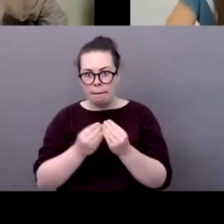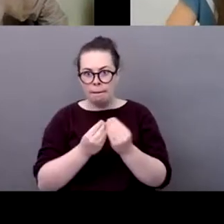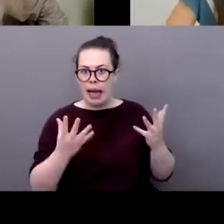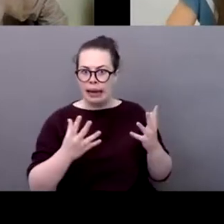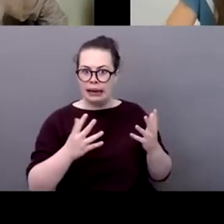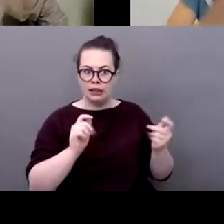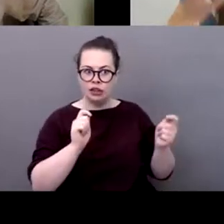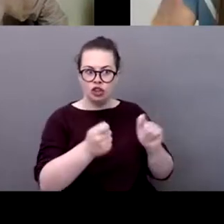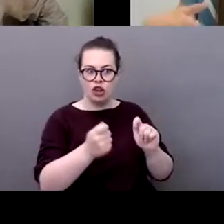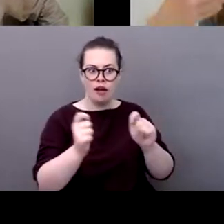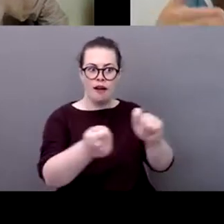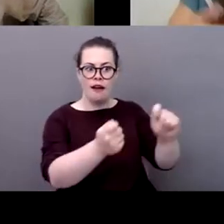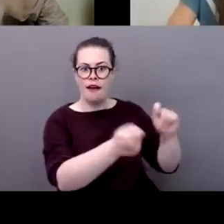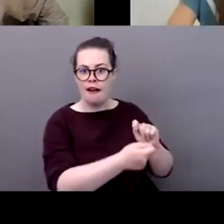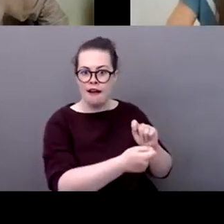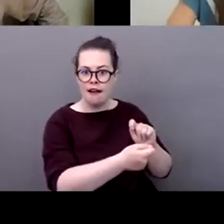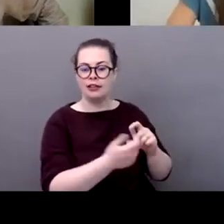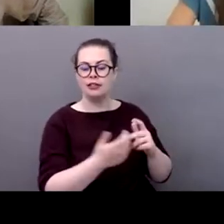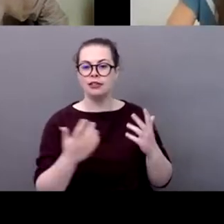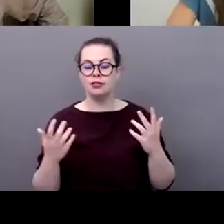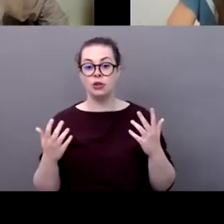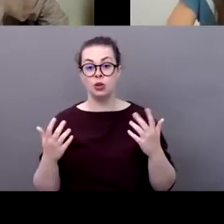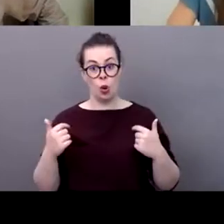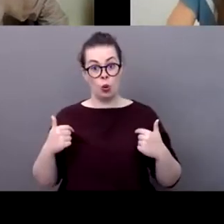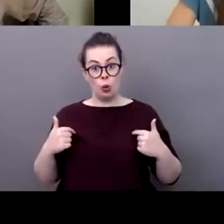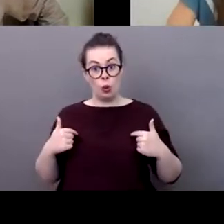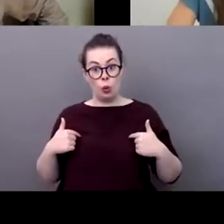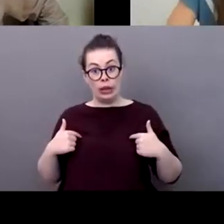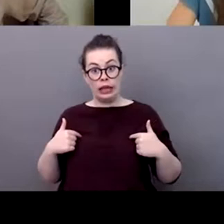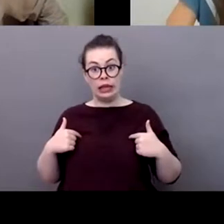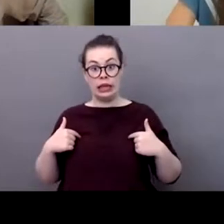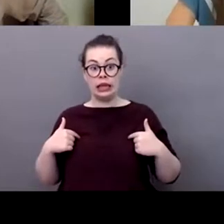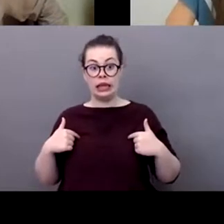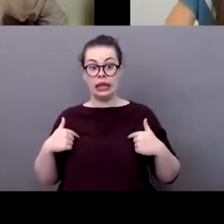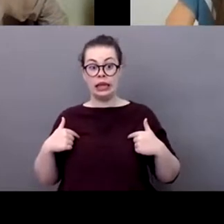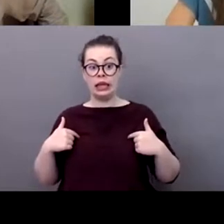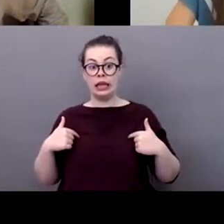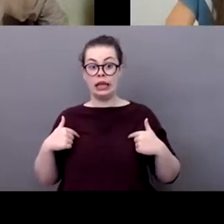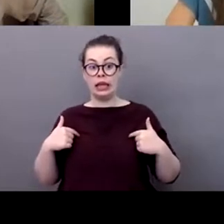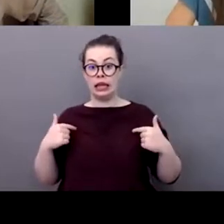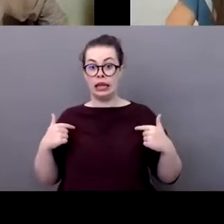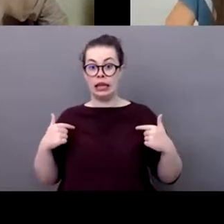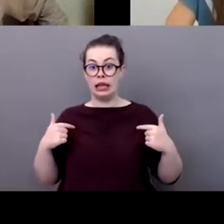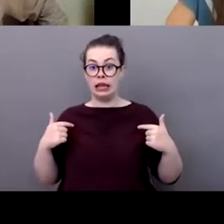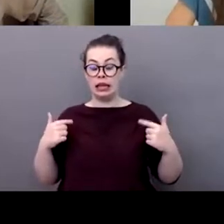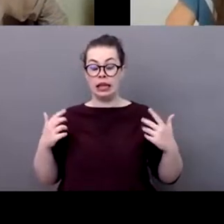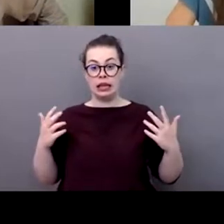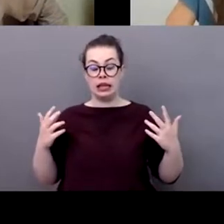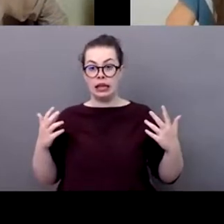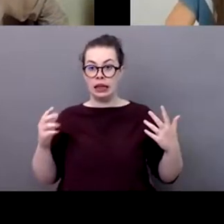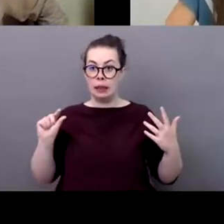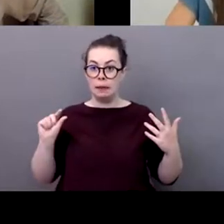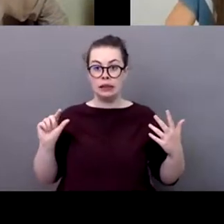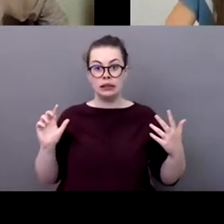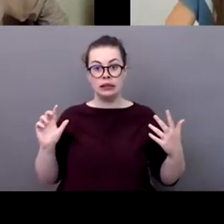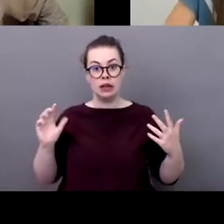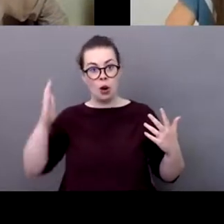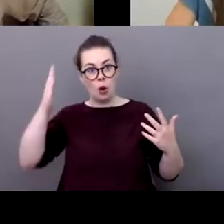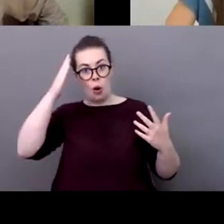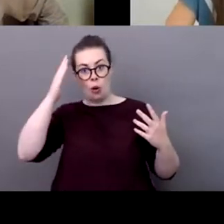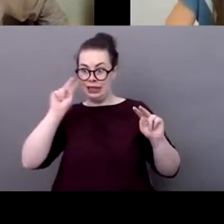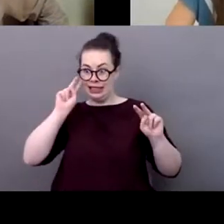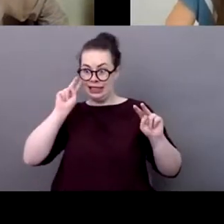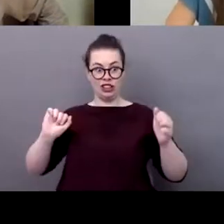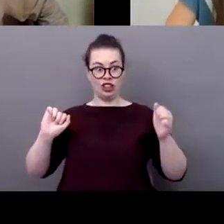of all we've confirmed uh what we thought would actually i guess happen and that's the crucial importance of